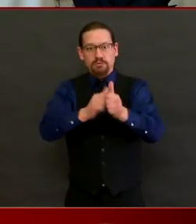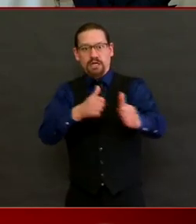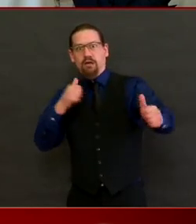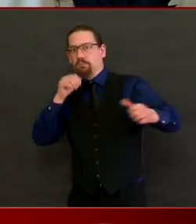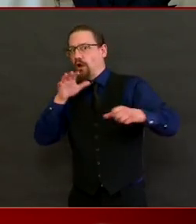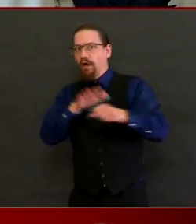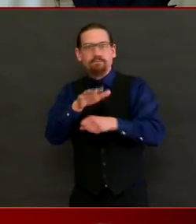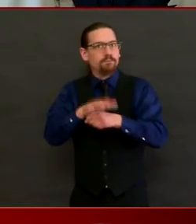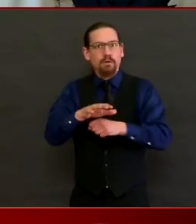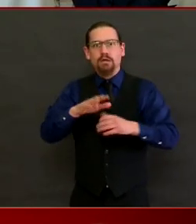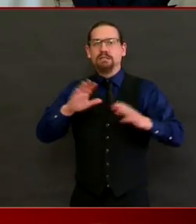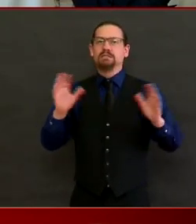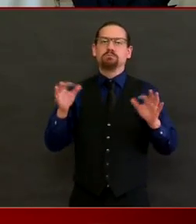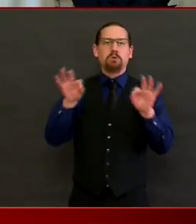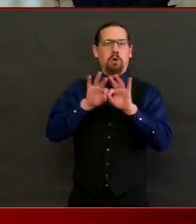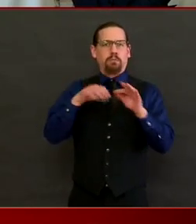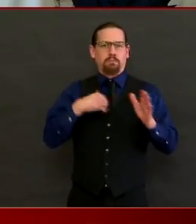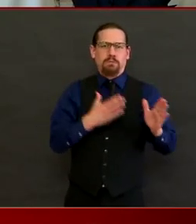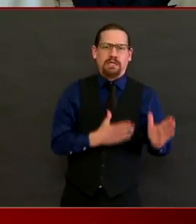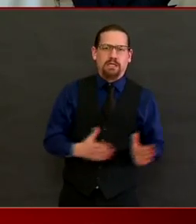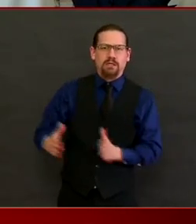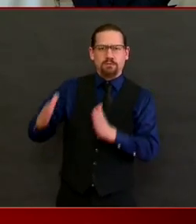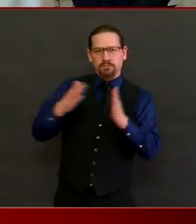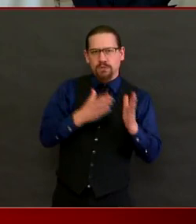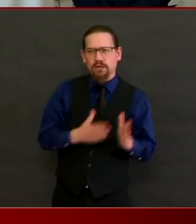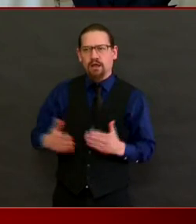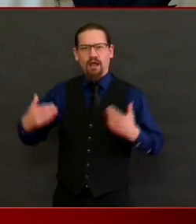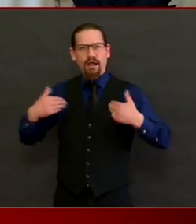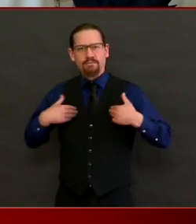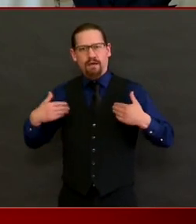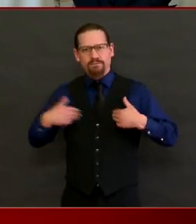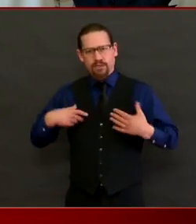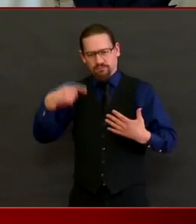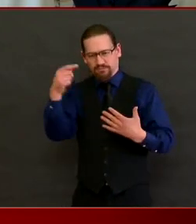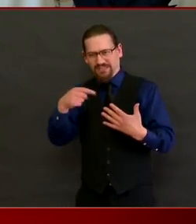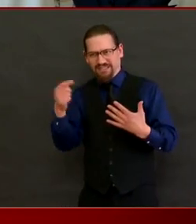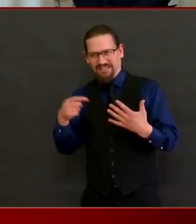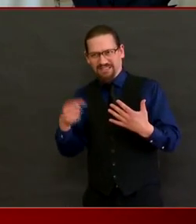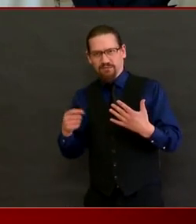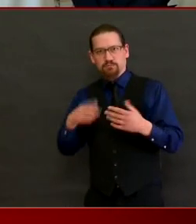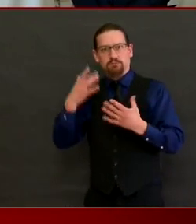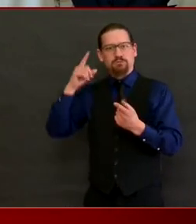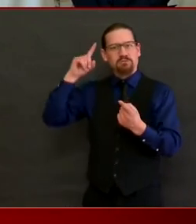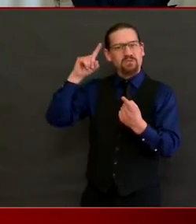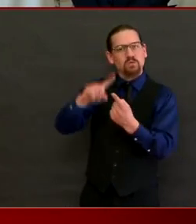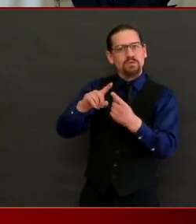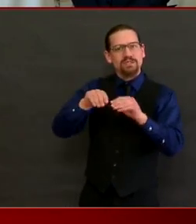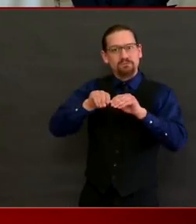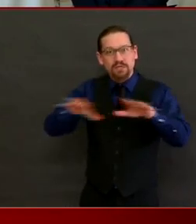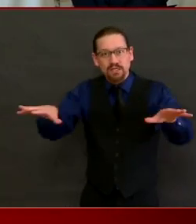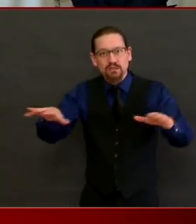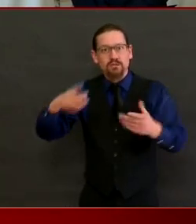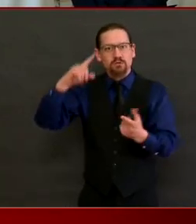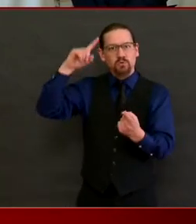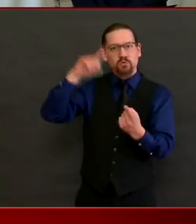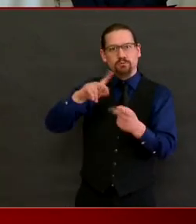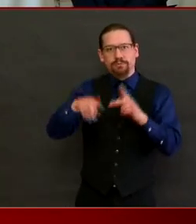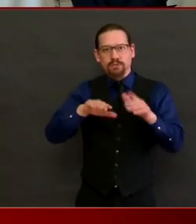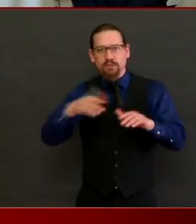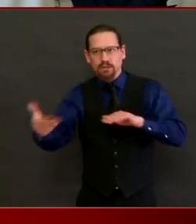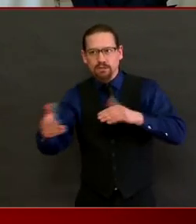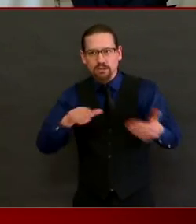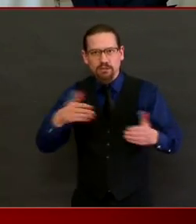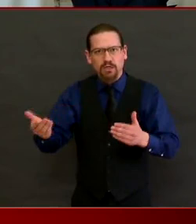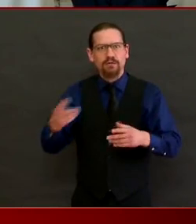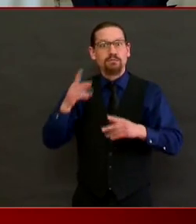do to get everything in place so it's never that bad. And I would say, as it relates to that, we're in pretty good